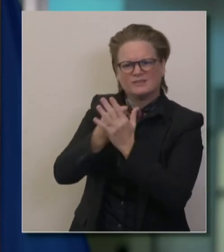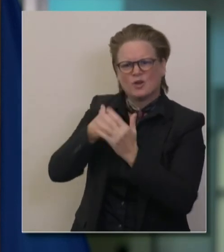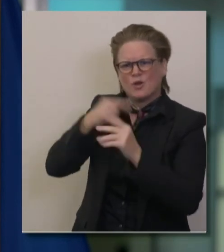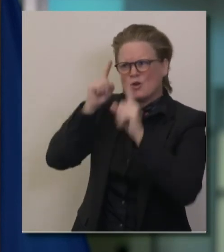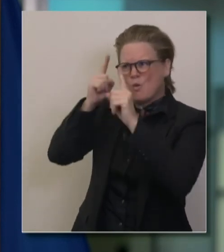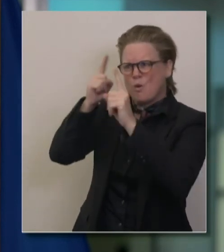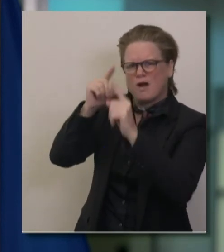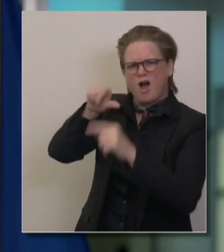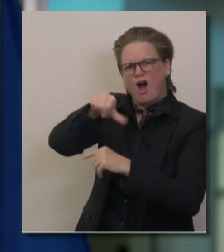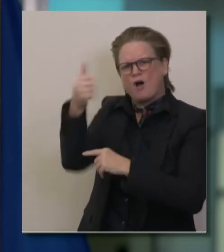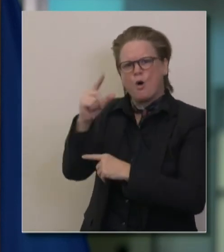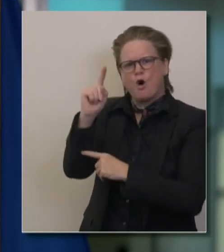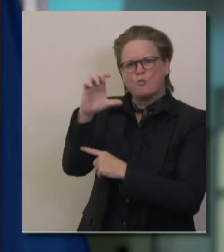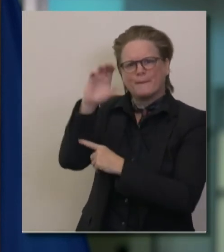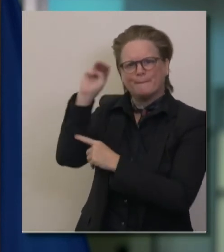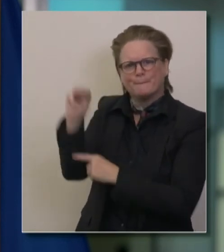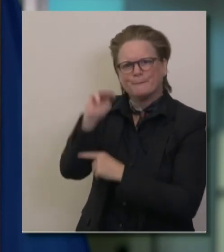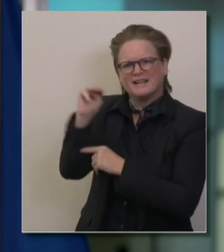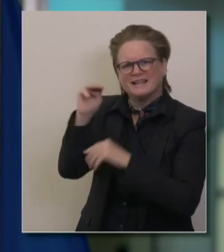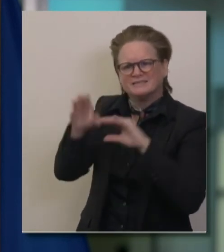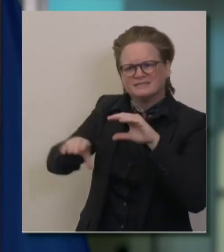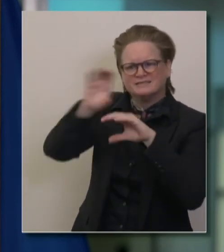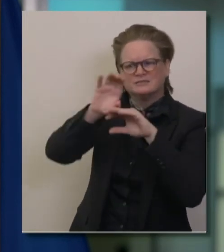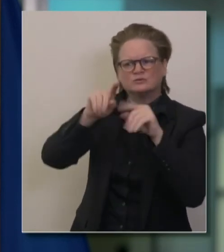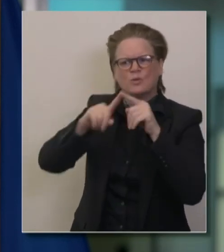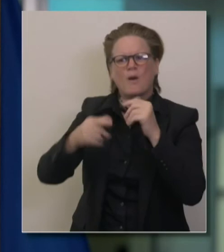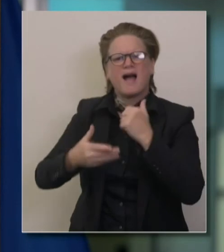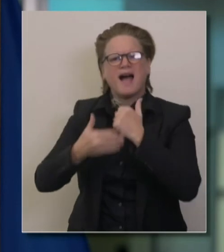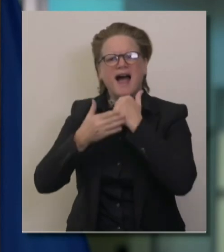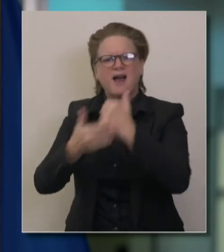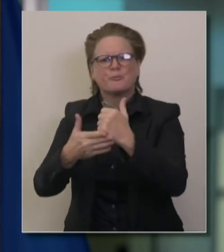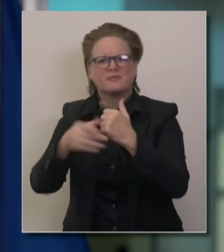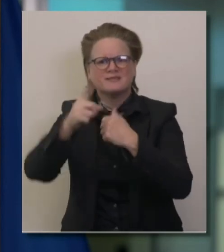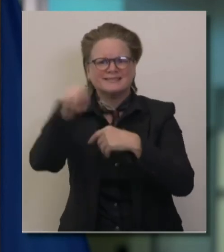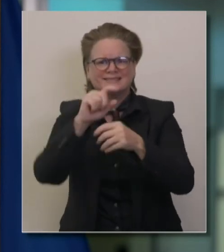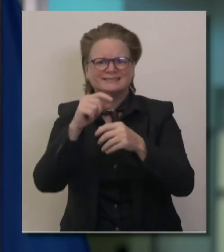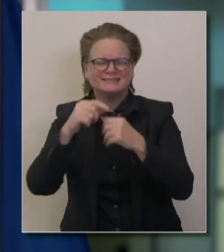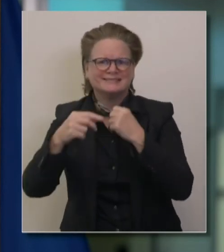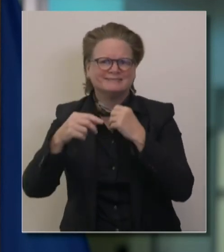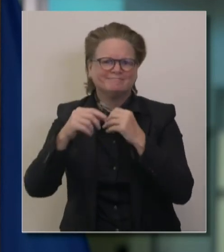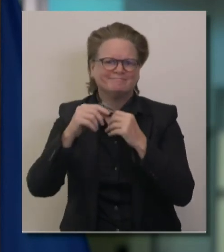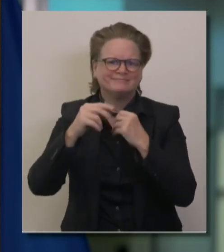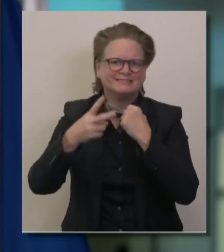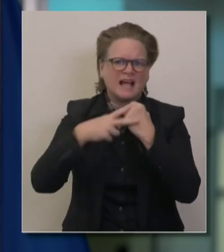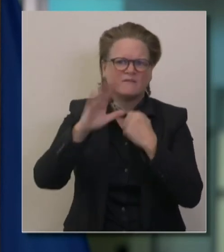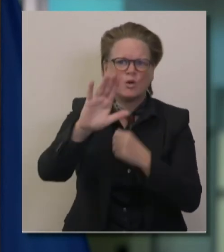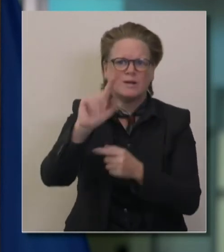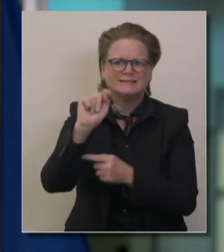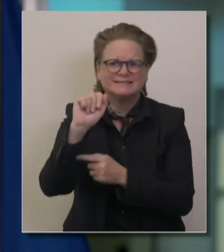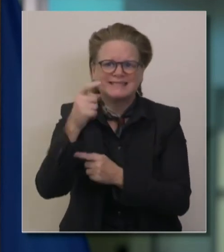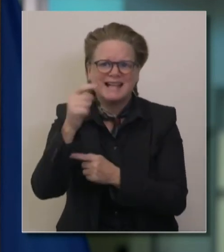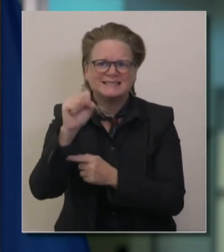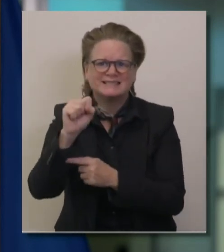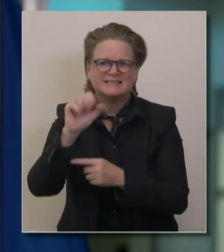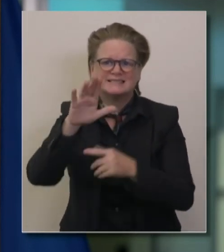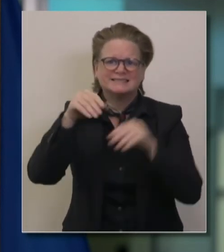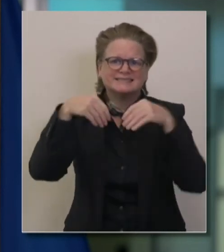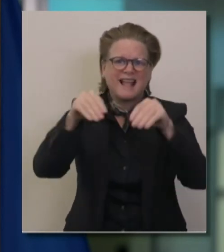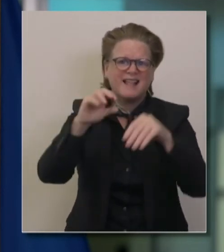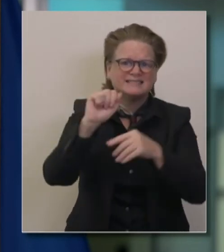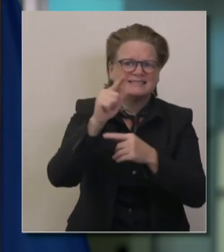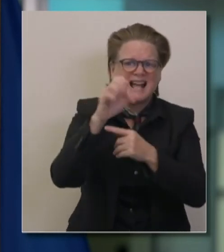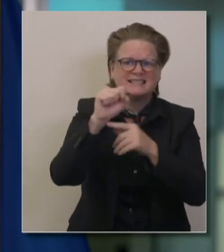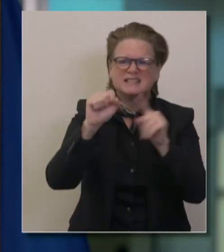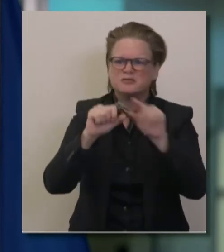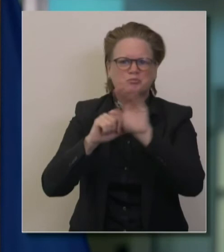those that can hold the line, bring a few part-time employees or full-time employees back. Those dollars were just made available starting last